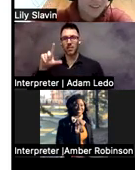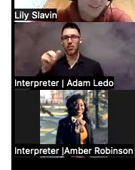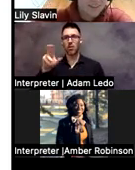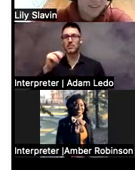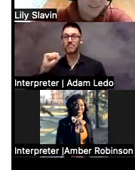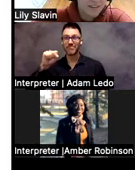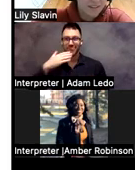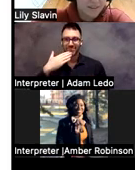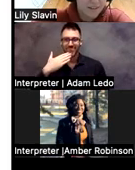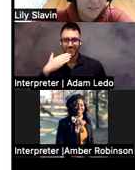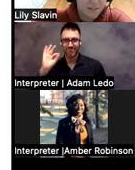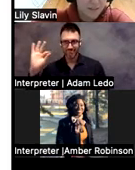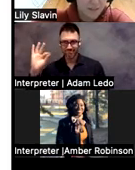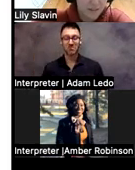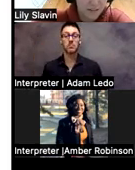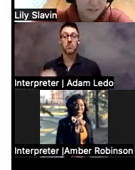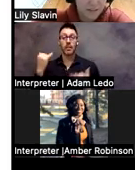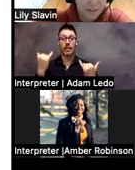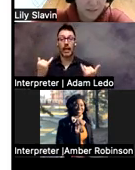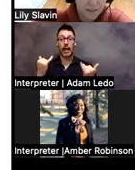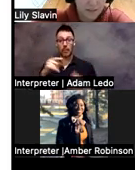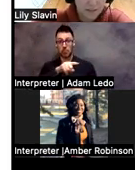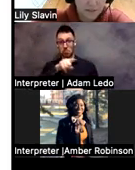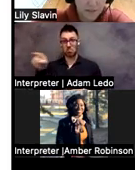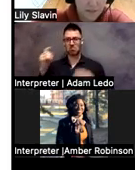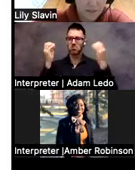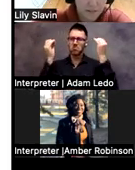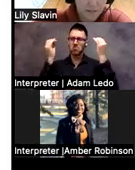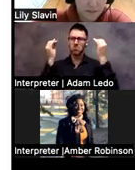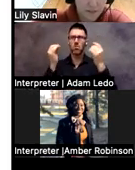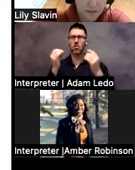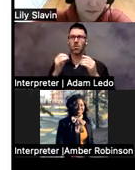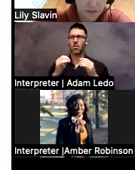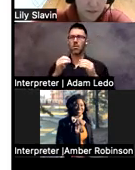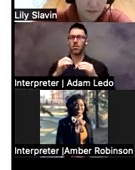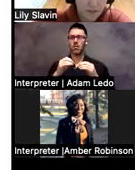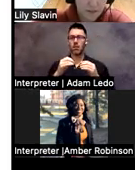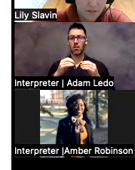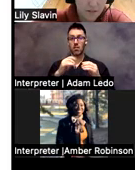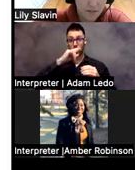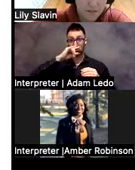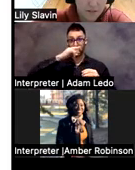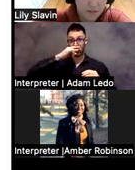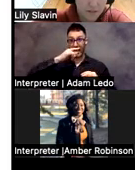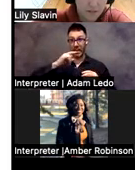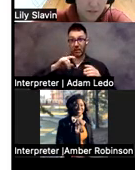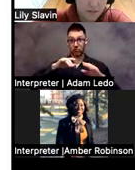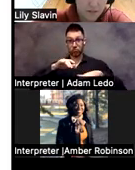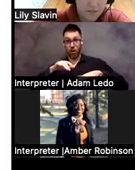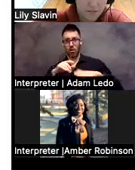also just think about what classes does your child have that you're working with and what other disabilities